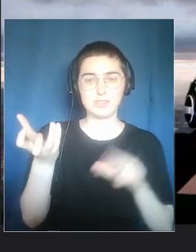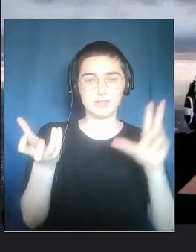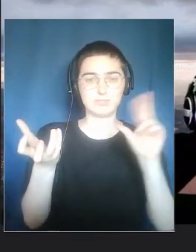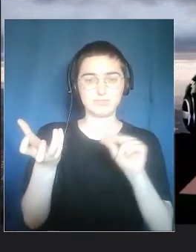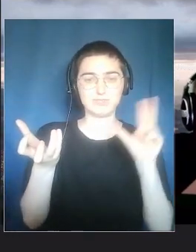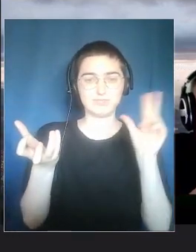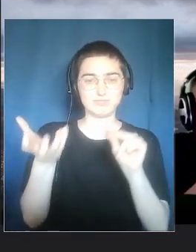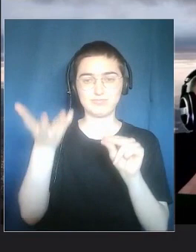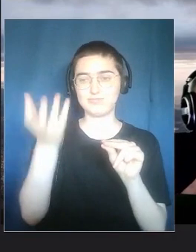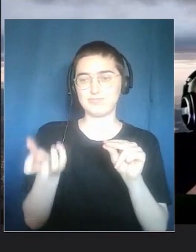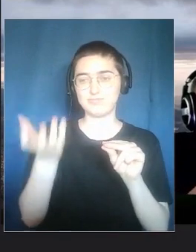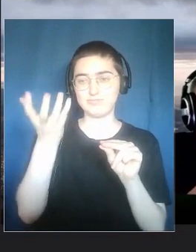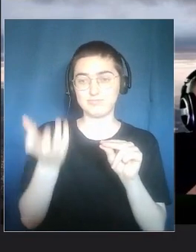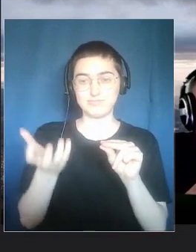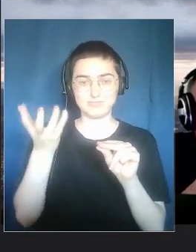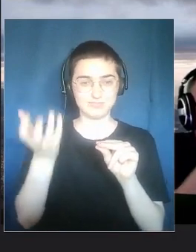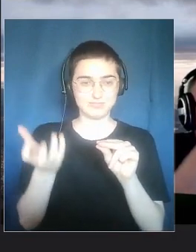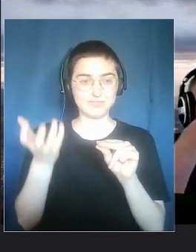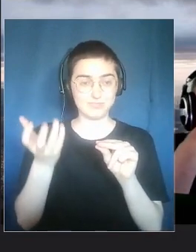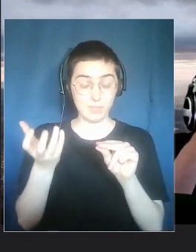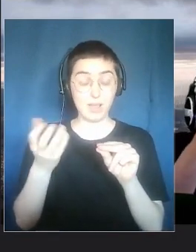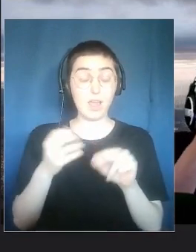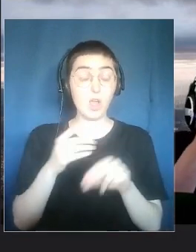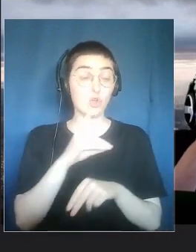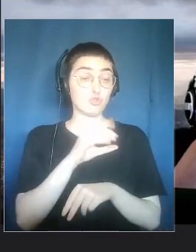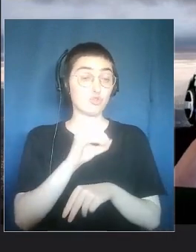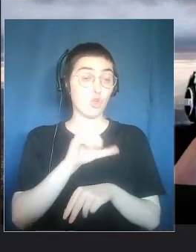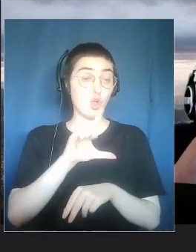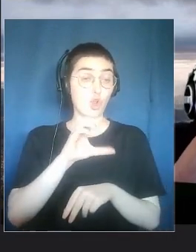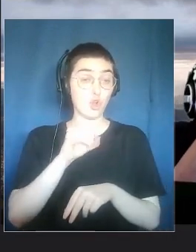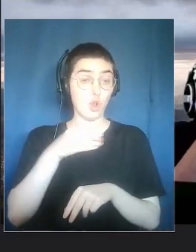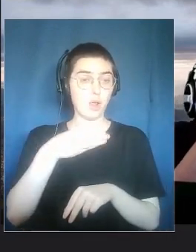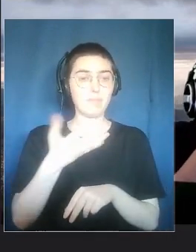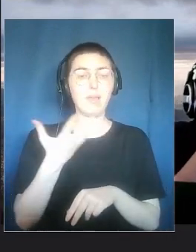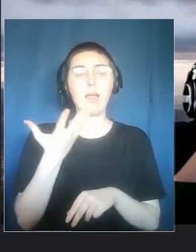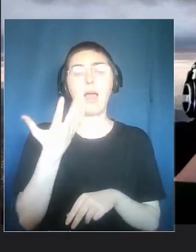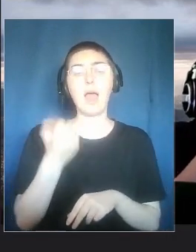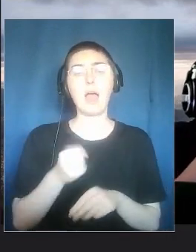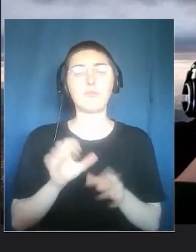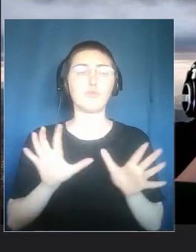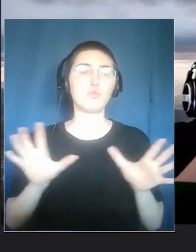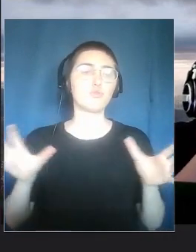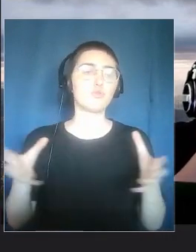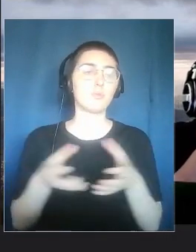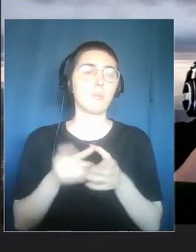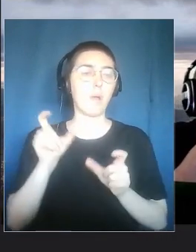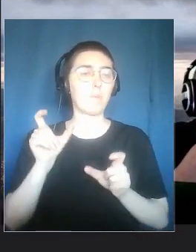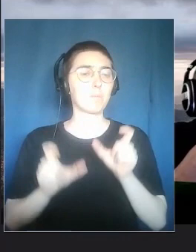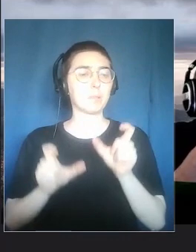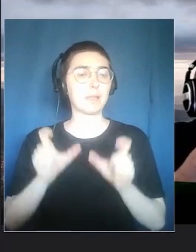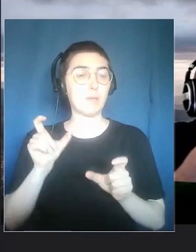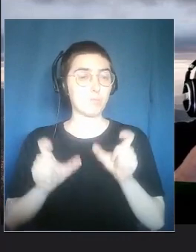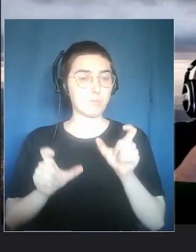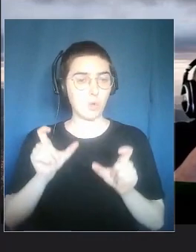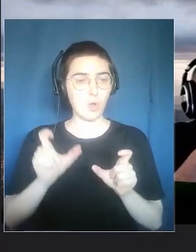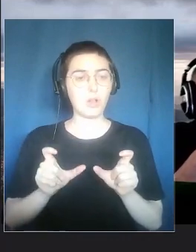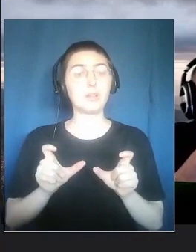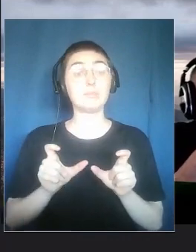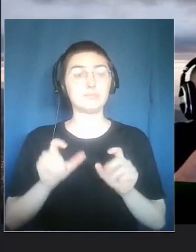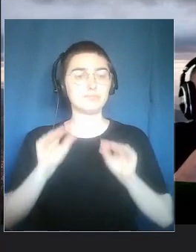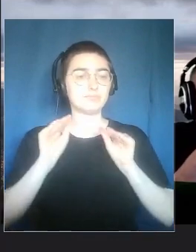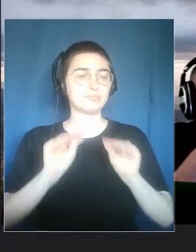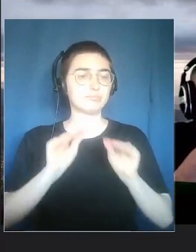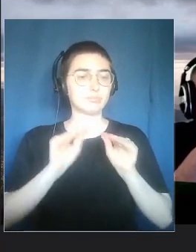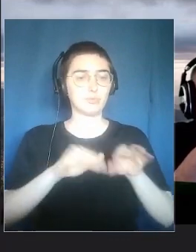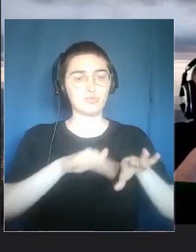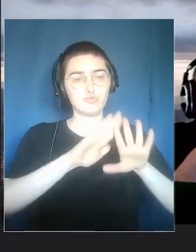You draft the text at the end and with Dolom